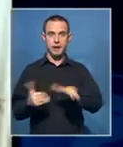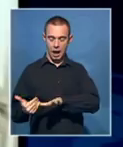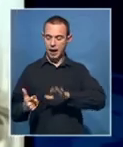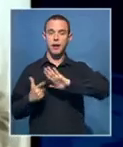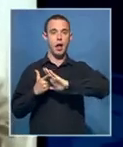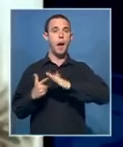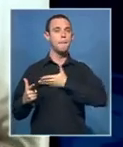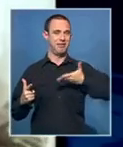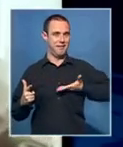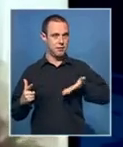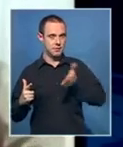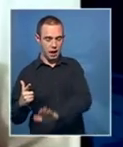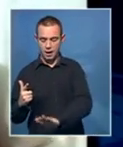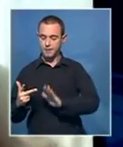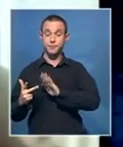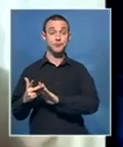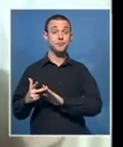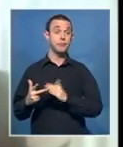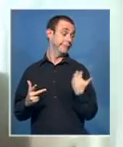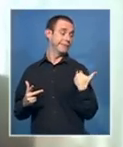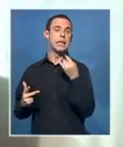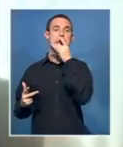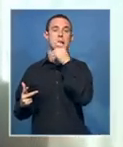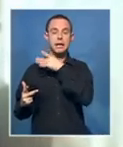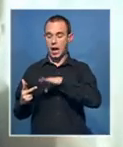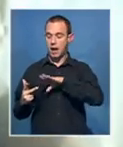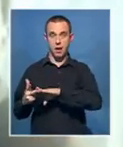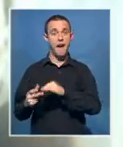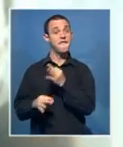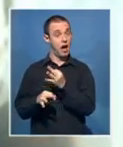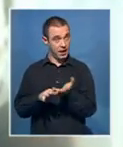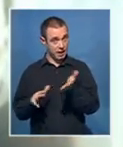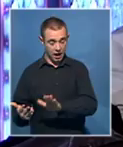last week Saturday, her father and 19-year-old brother.